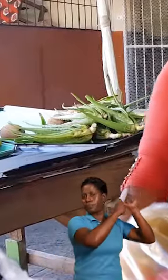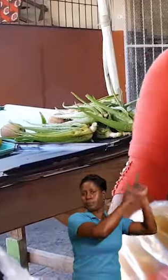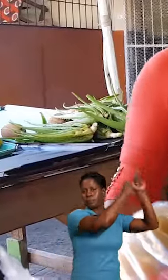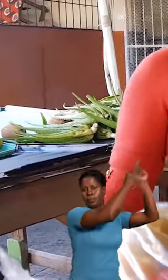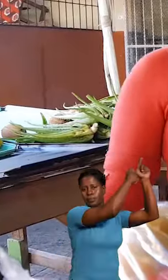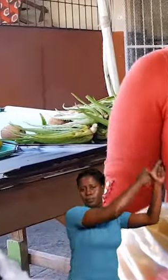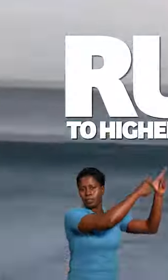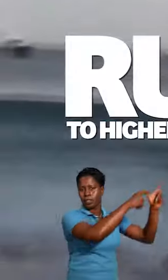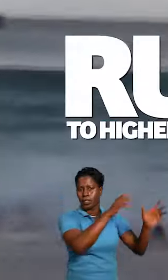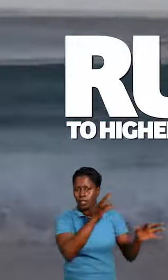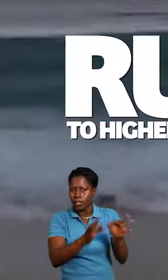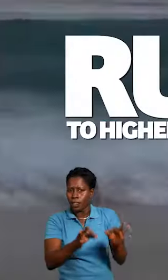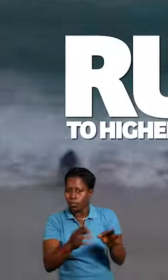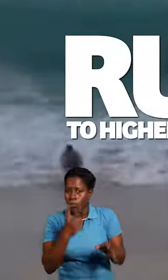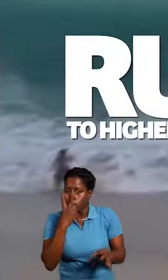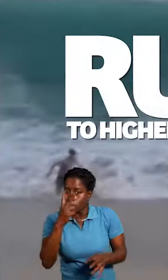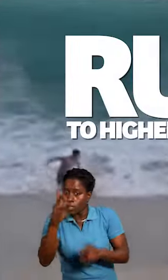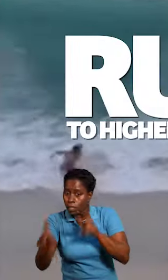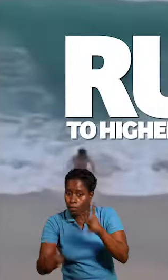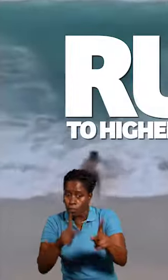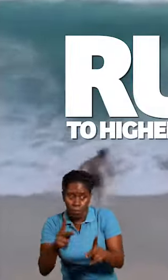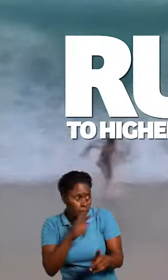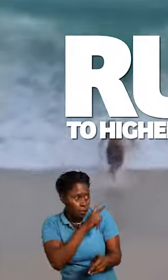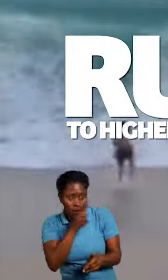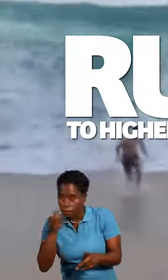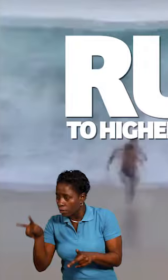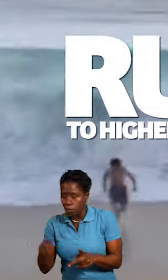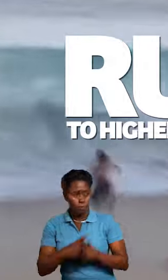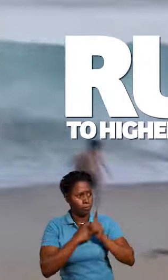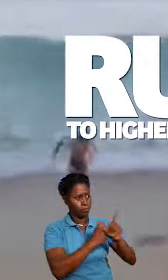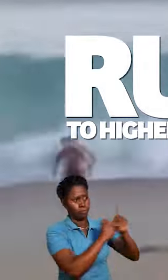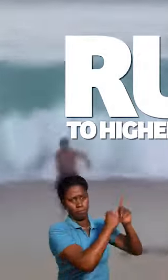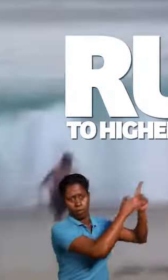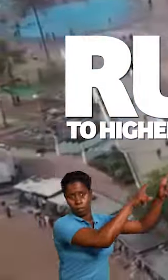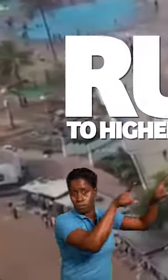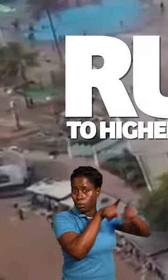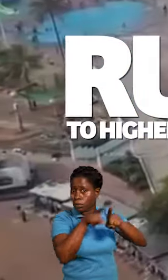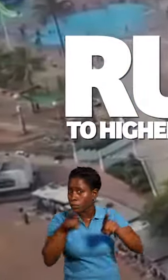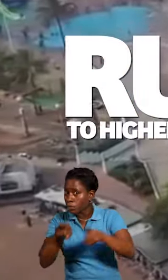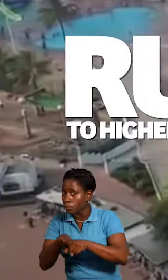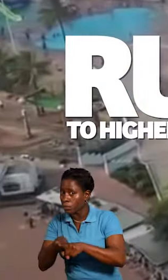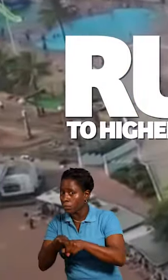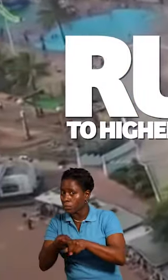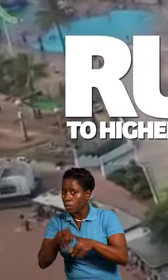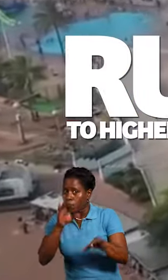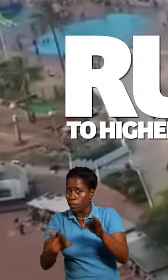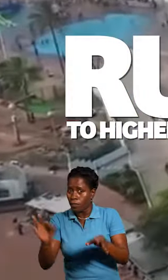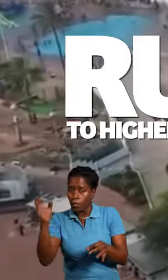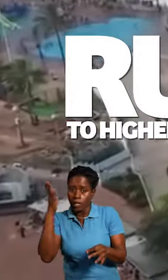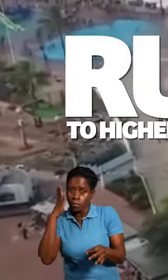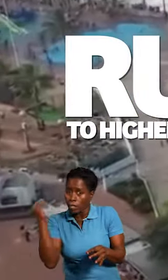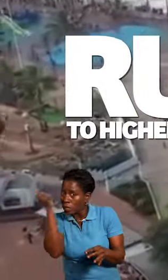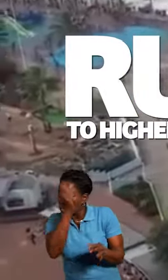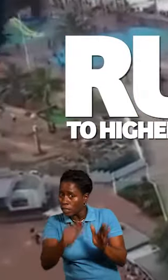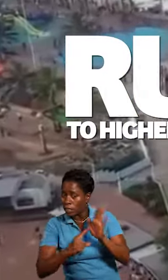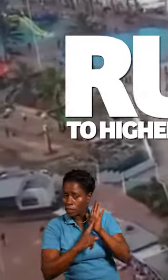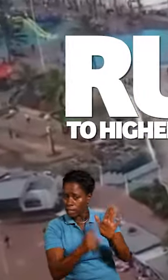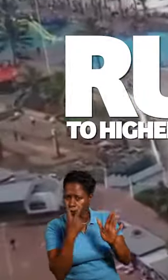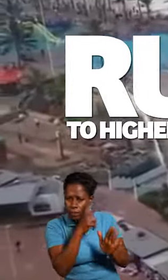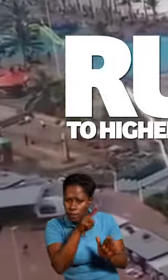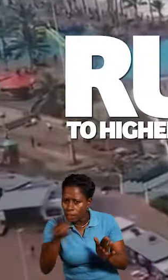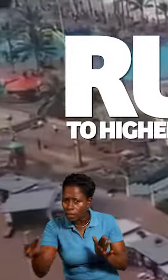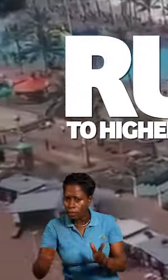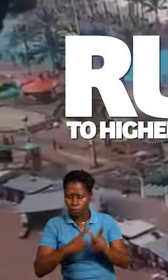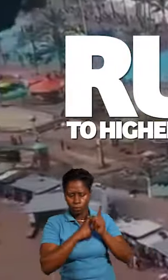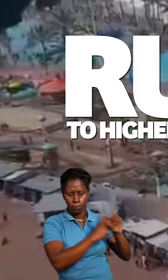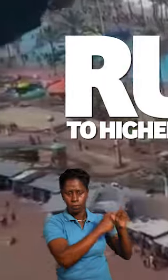if you experience any of these signs, run to higher ground at least 30 feet high or as far inland